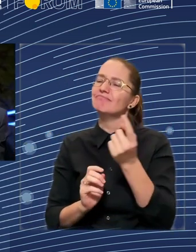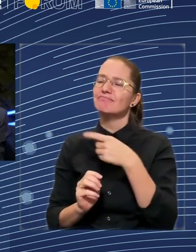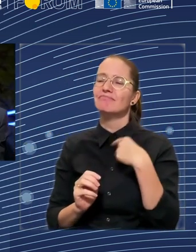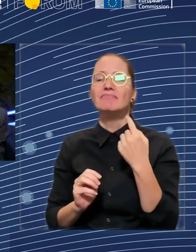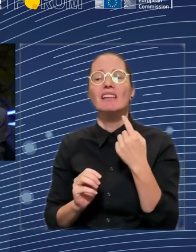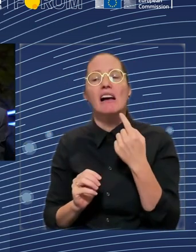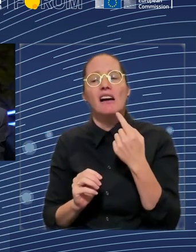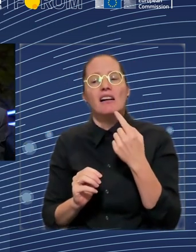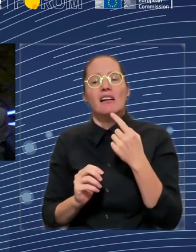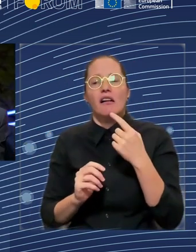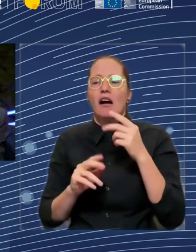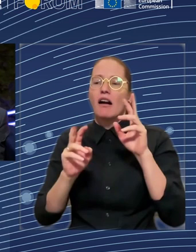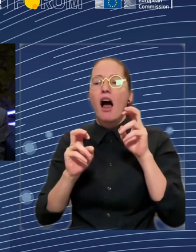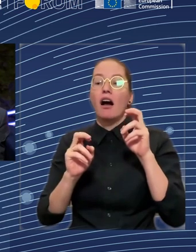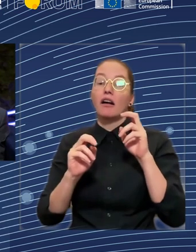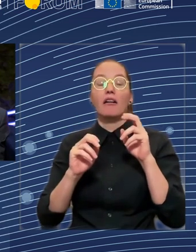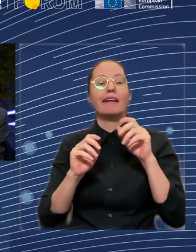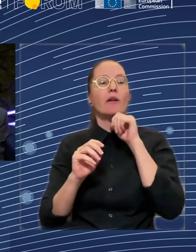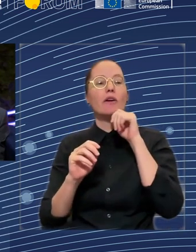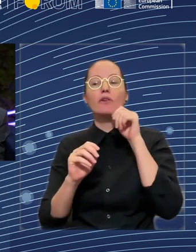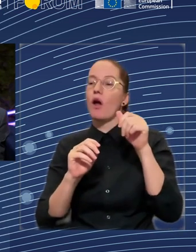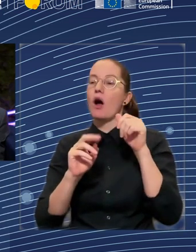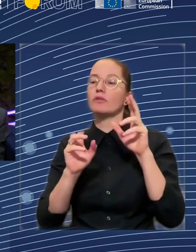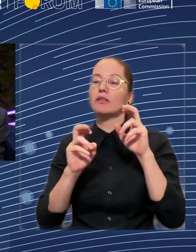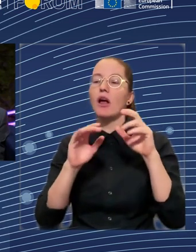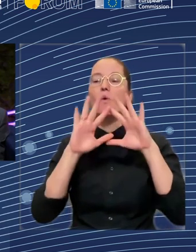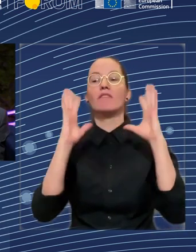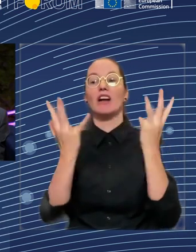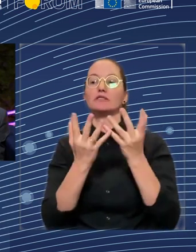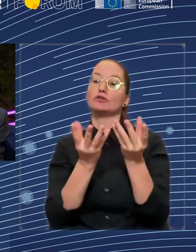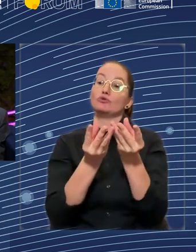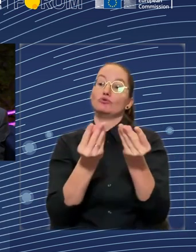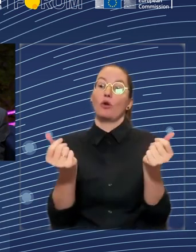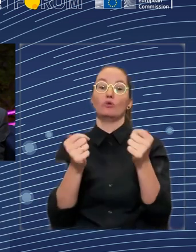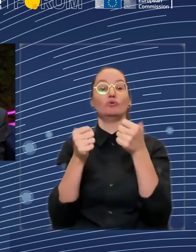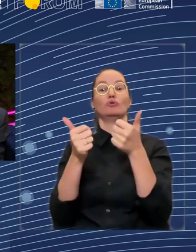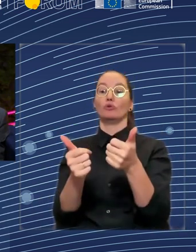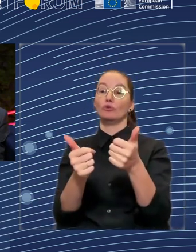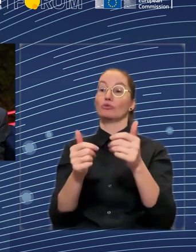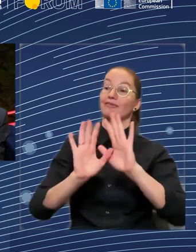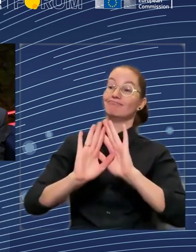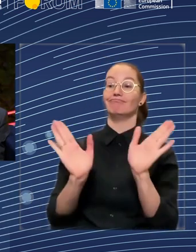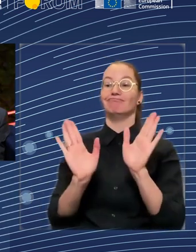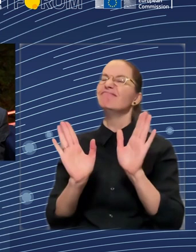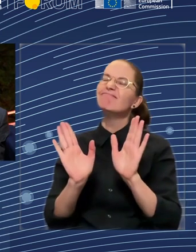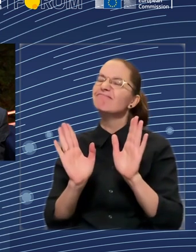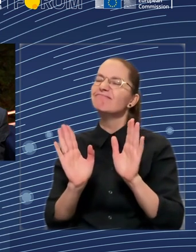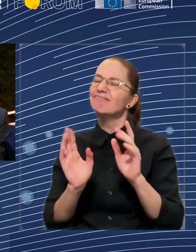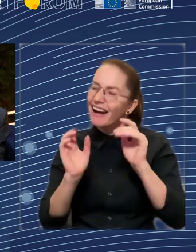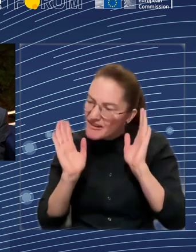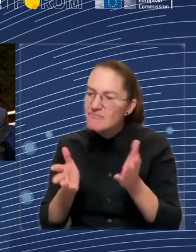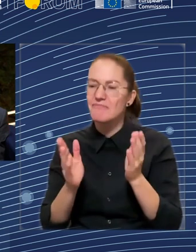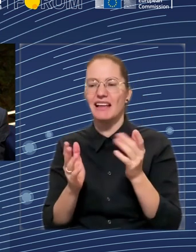the ideas indeed. we have to keep in mind the insurance principle of our welfare system or our social protection system. And there we